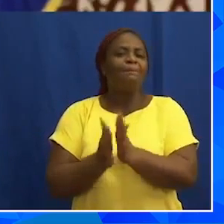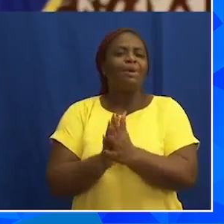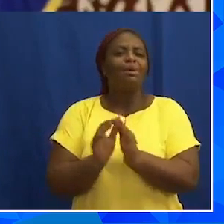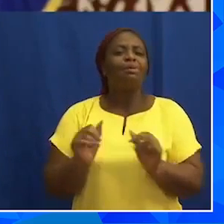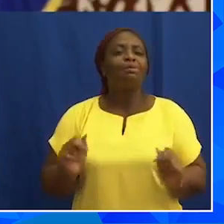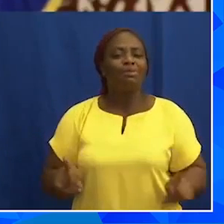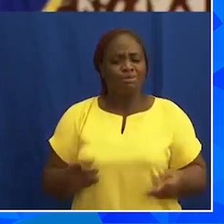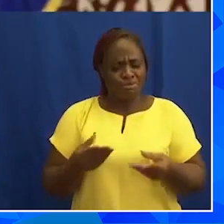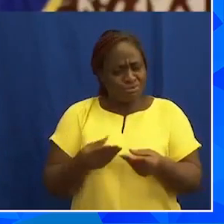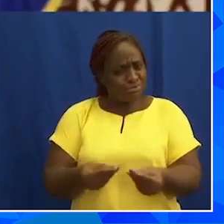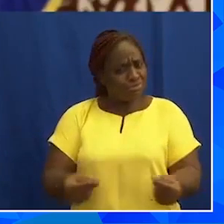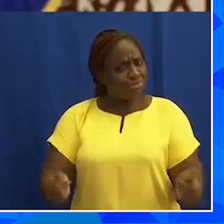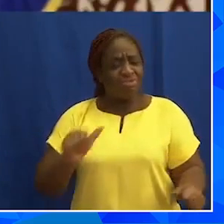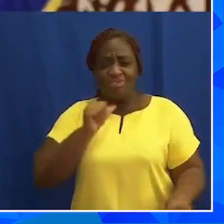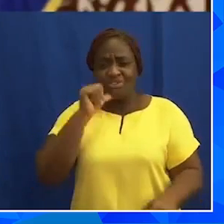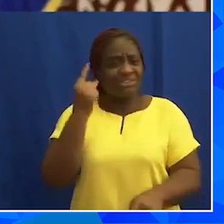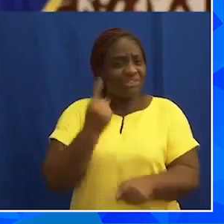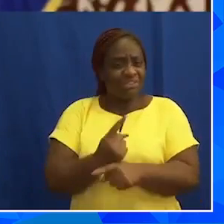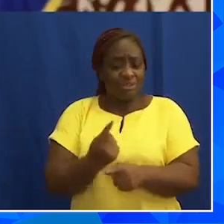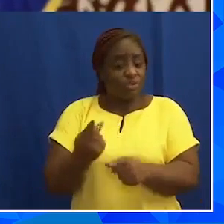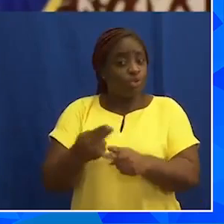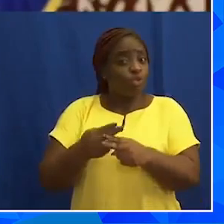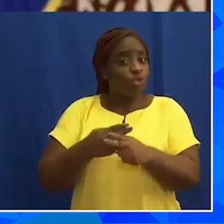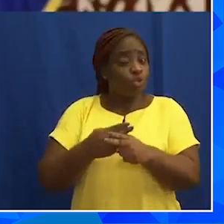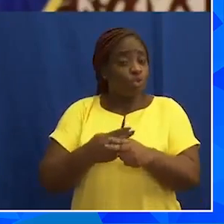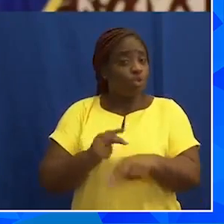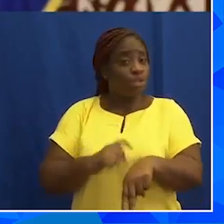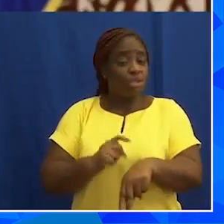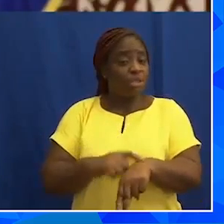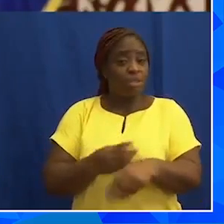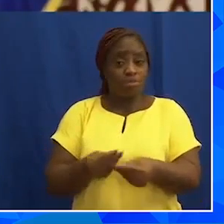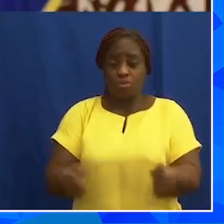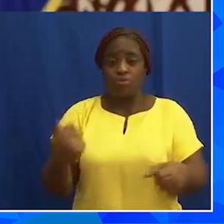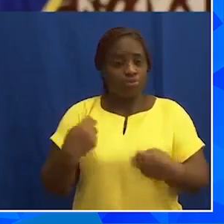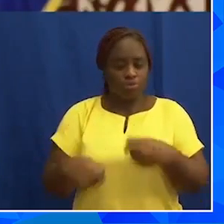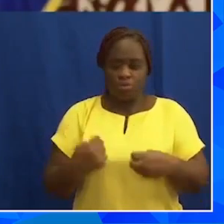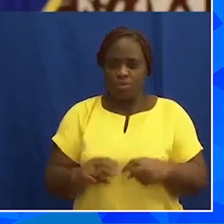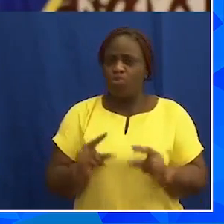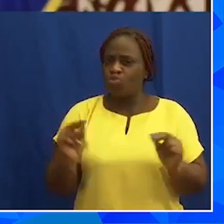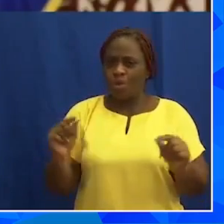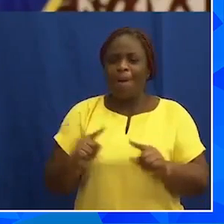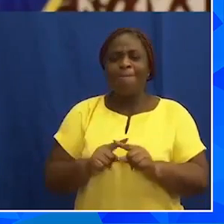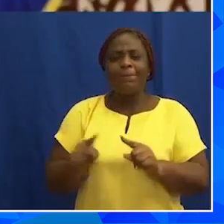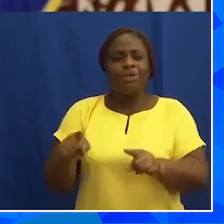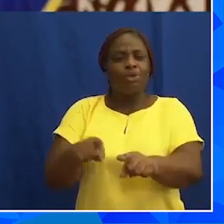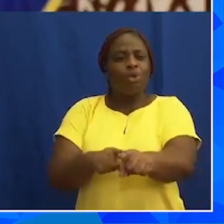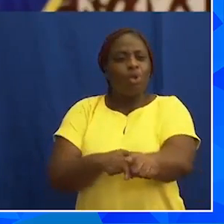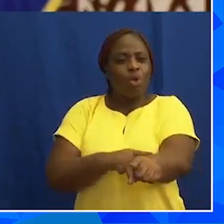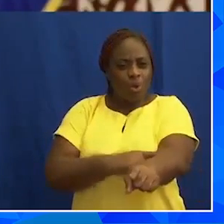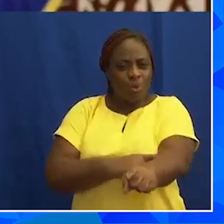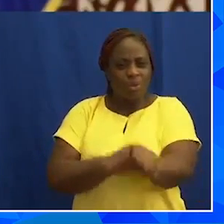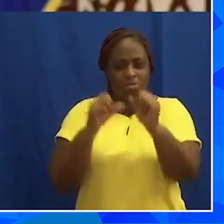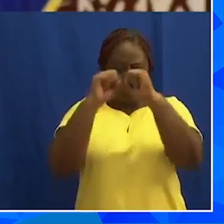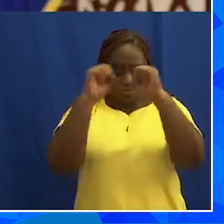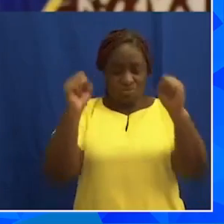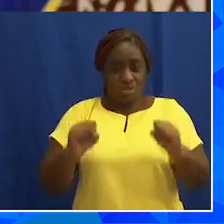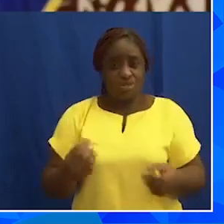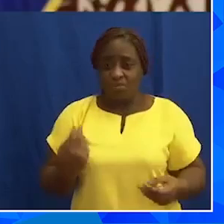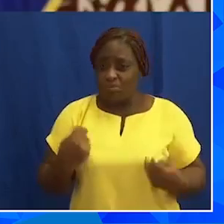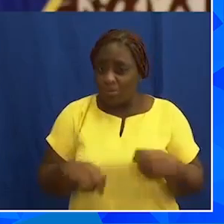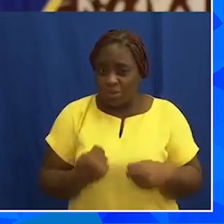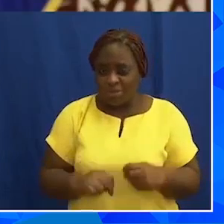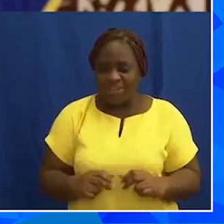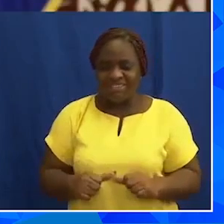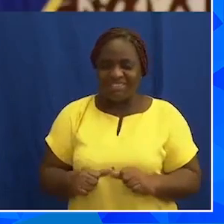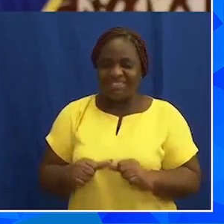to resolve not just the short-term urgent problems, but the long-term structural problems that